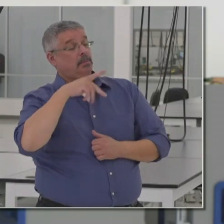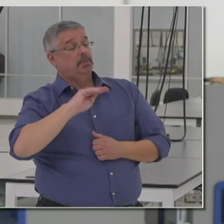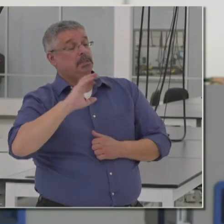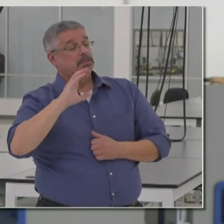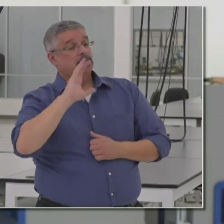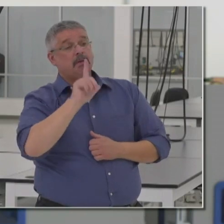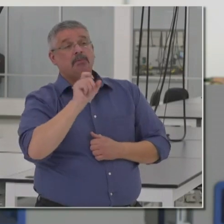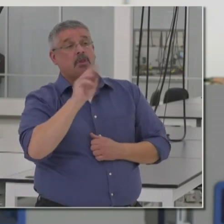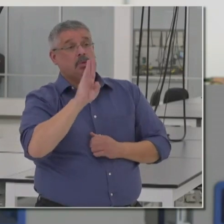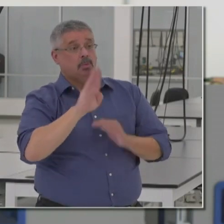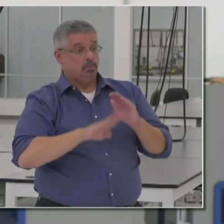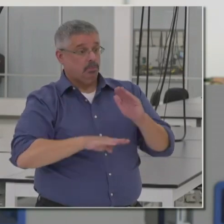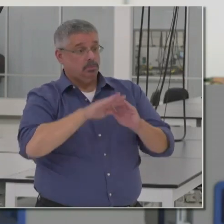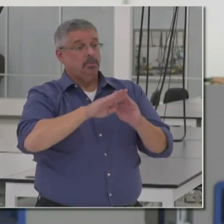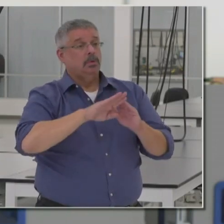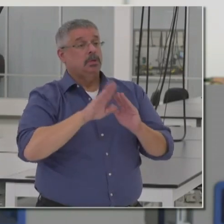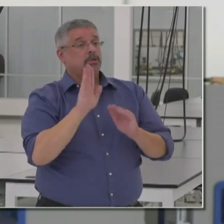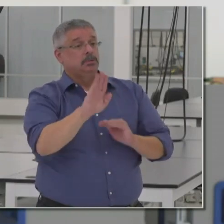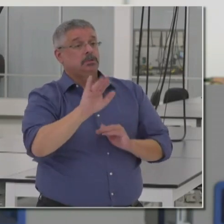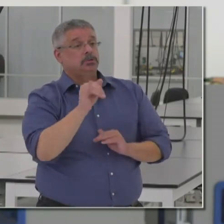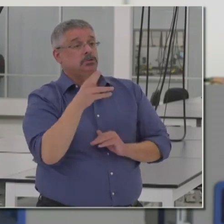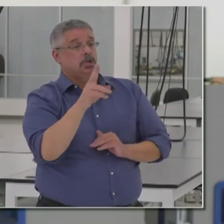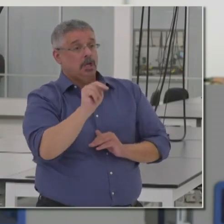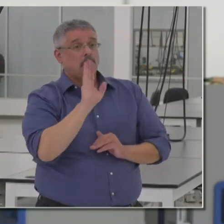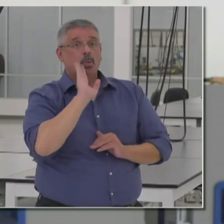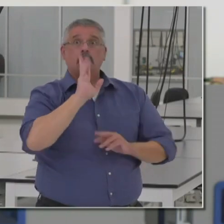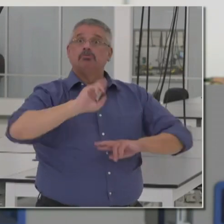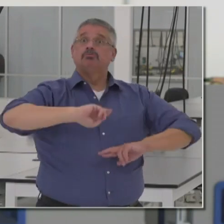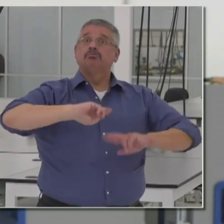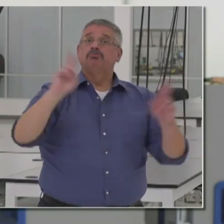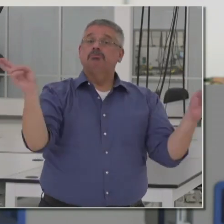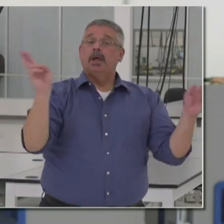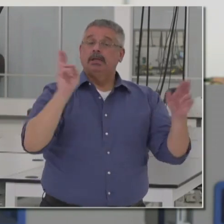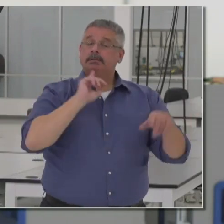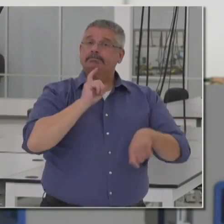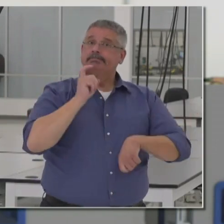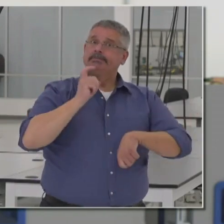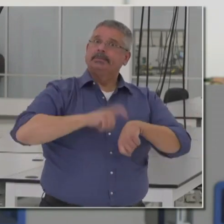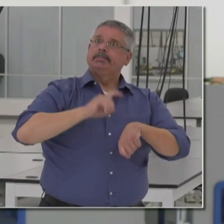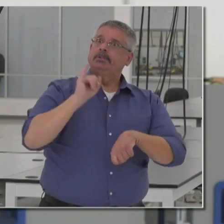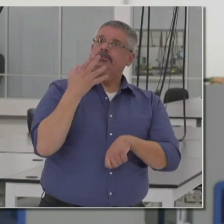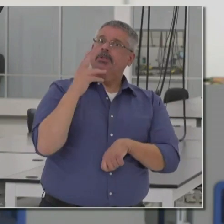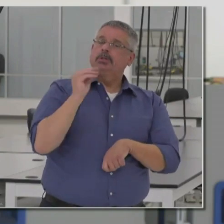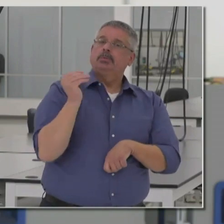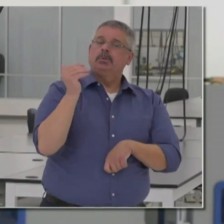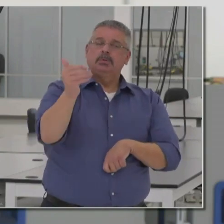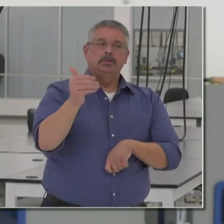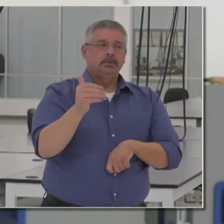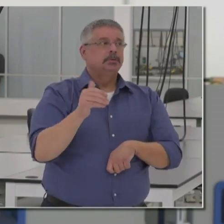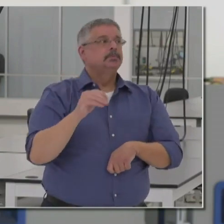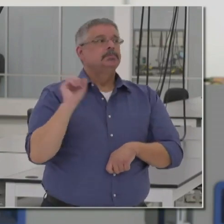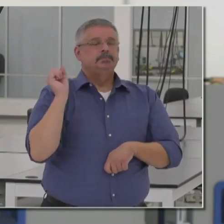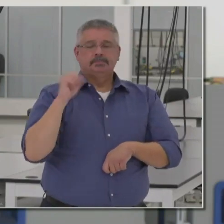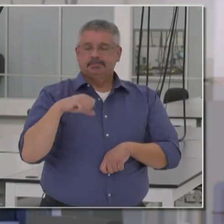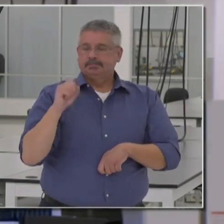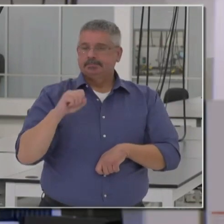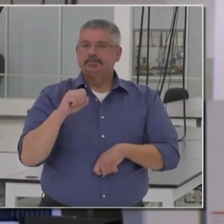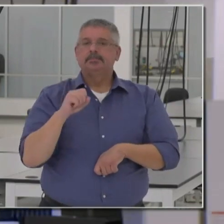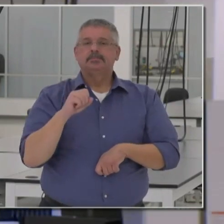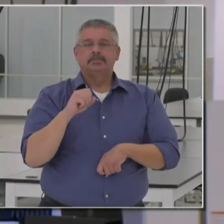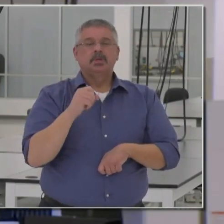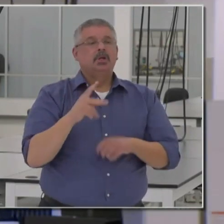season peaks in late January. Is this going to be up and running in time to make a difference? Yeah, in fact, we talk in terms of the